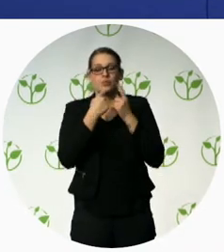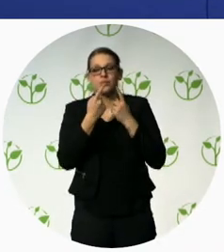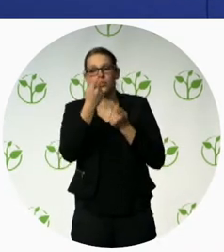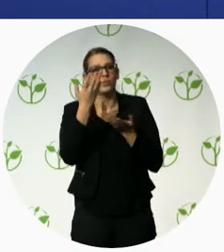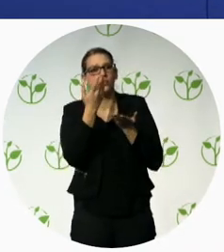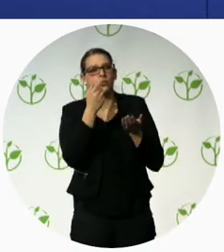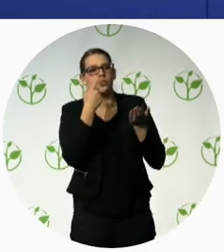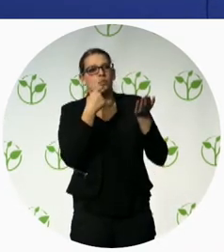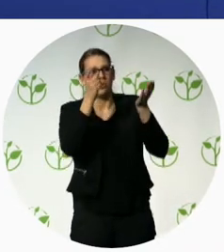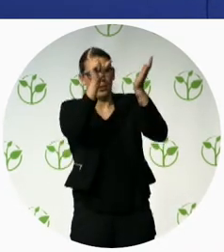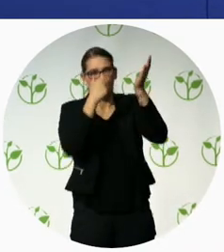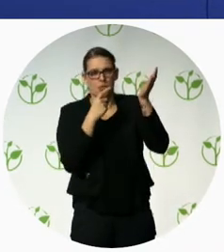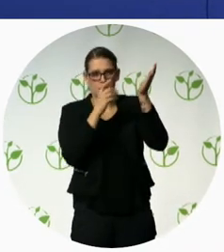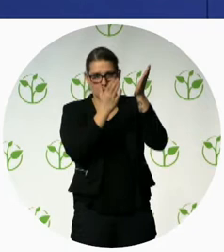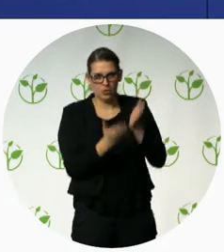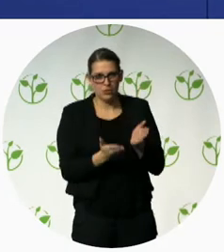open up the floor to you